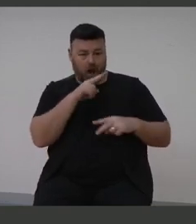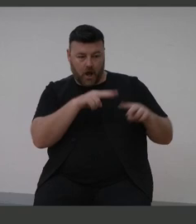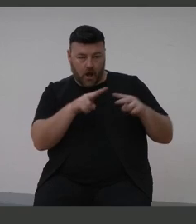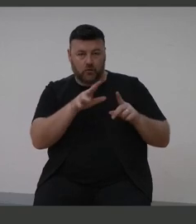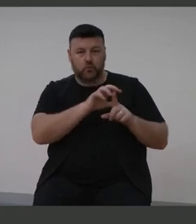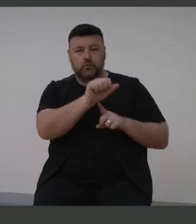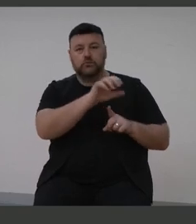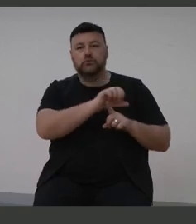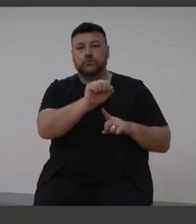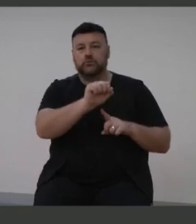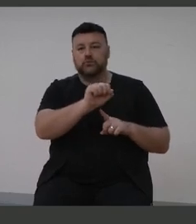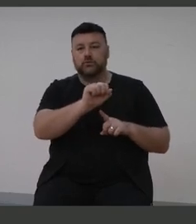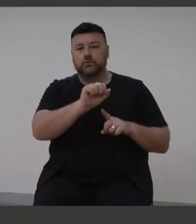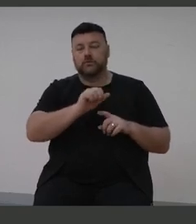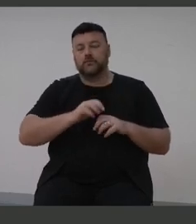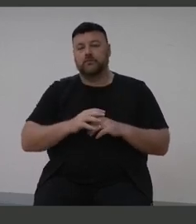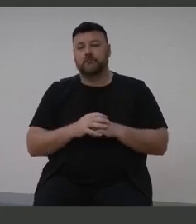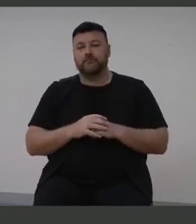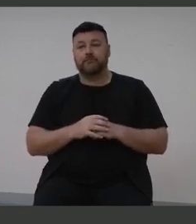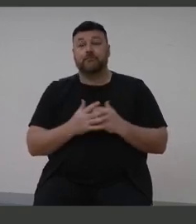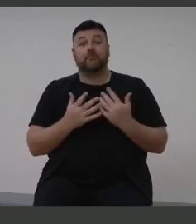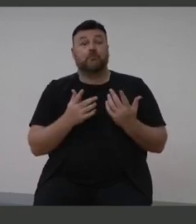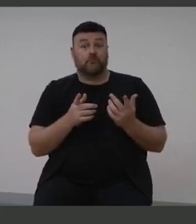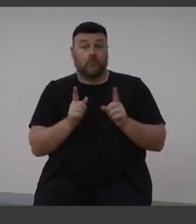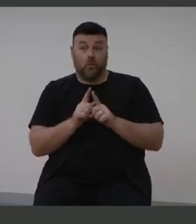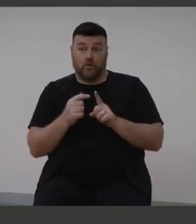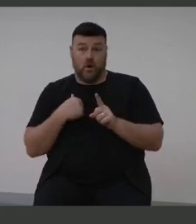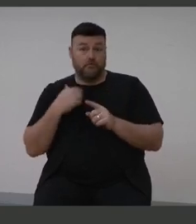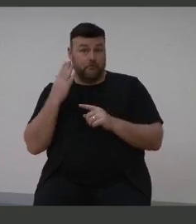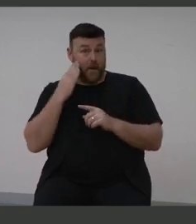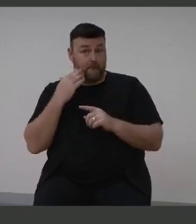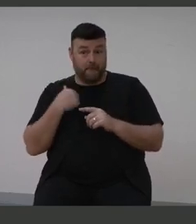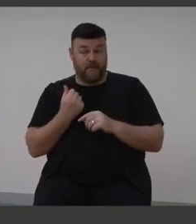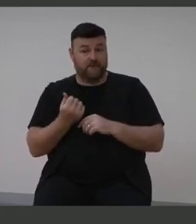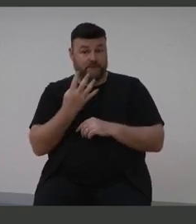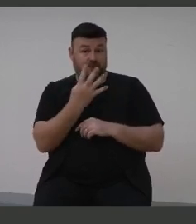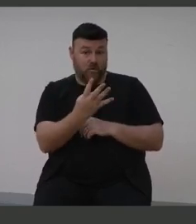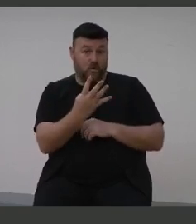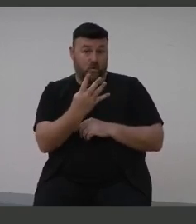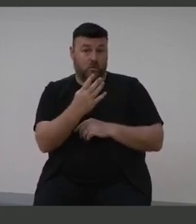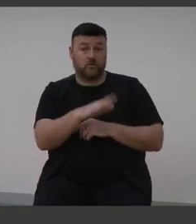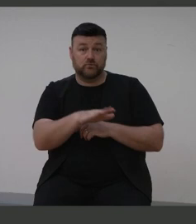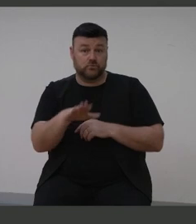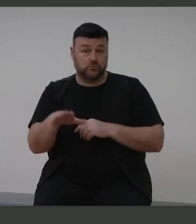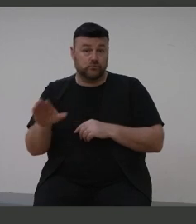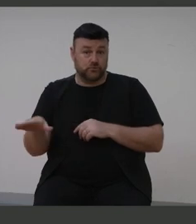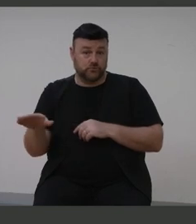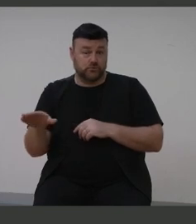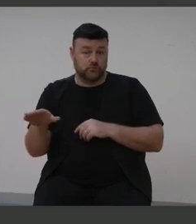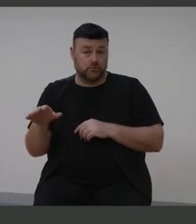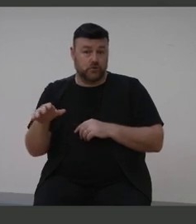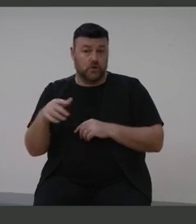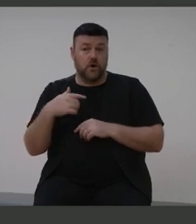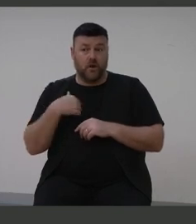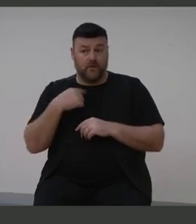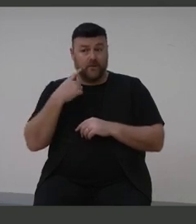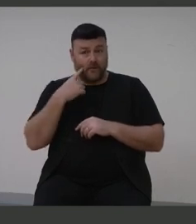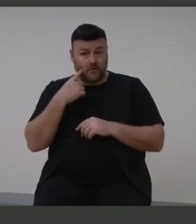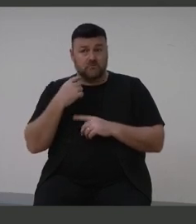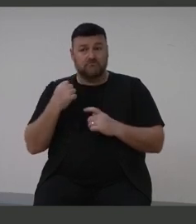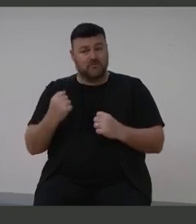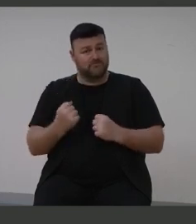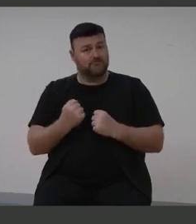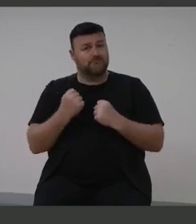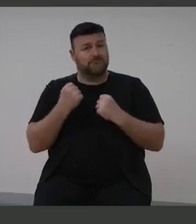we're doing that process. Also, as a mother of four children, I can tell you how important, how powerful it is for young children,